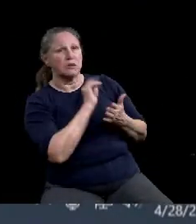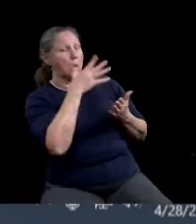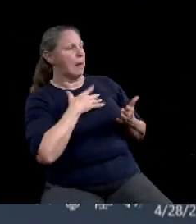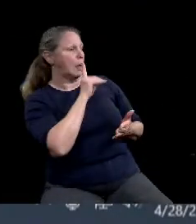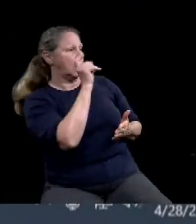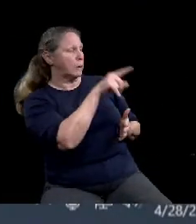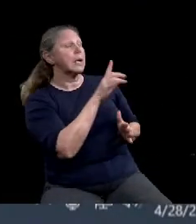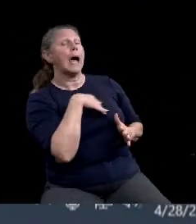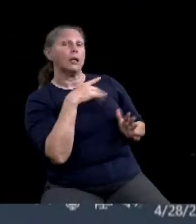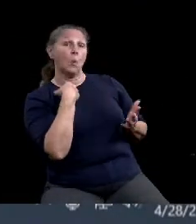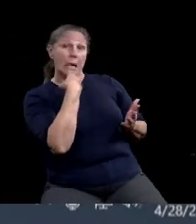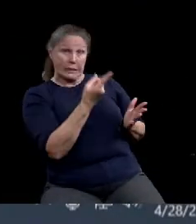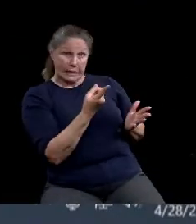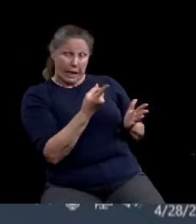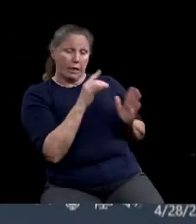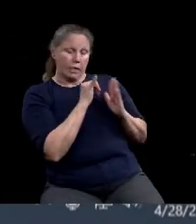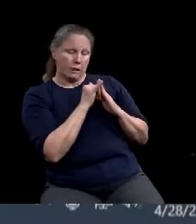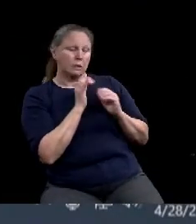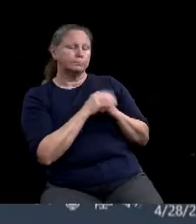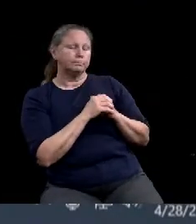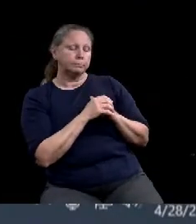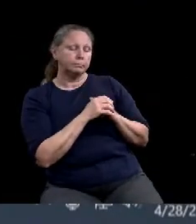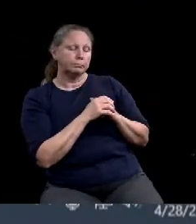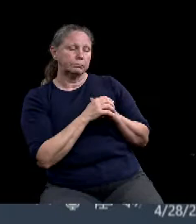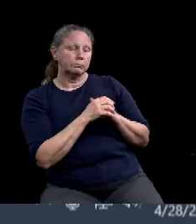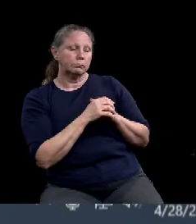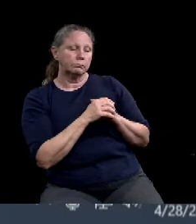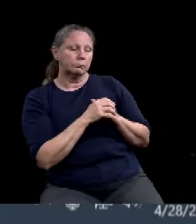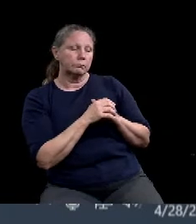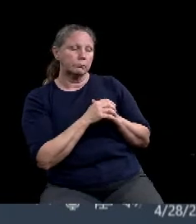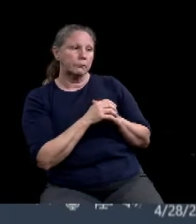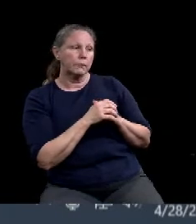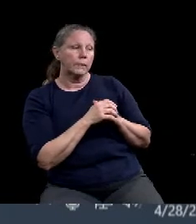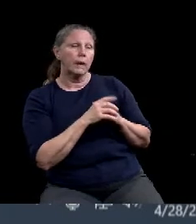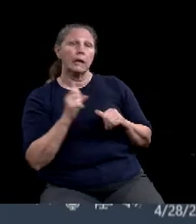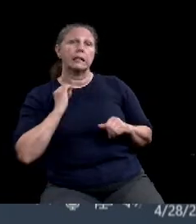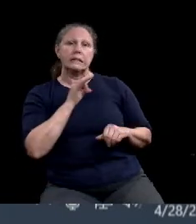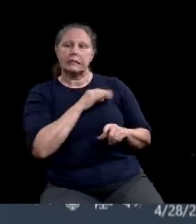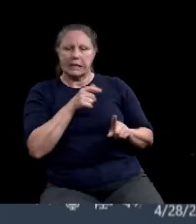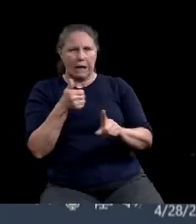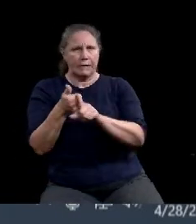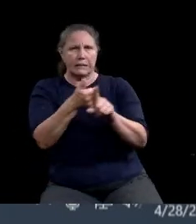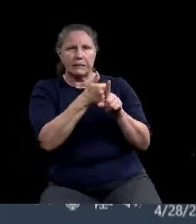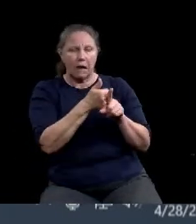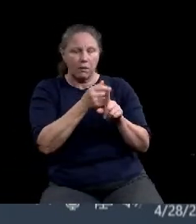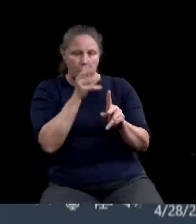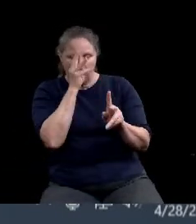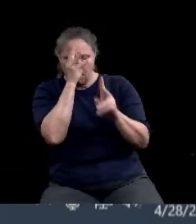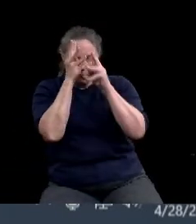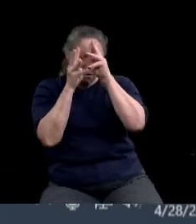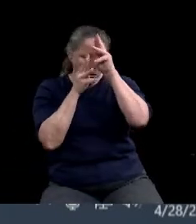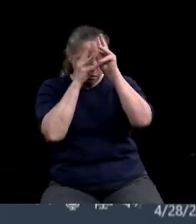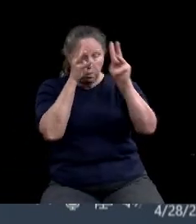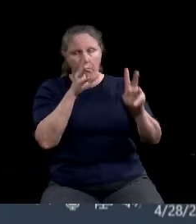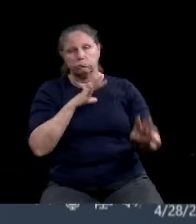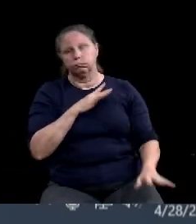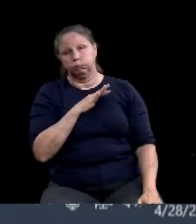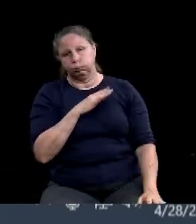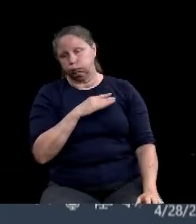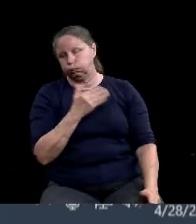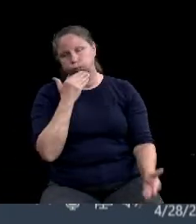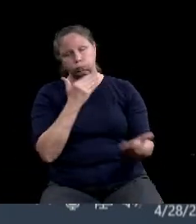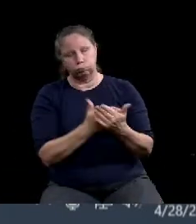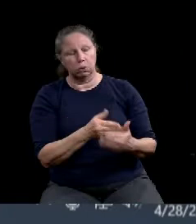love how creative staff was in putting this together. Galen, I know you've had a lot of input in this, and so I really want to